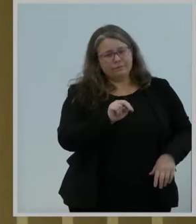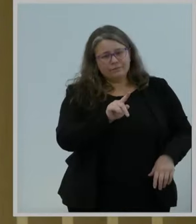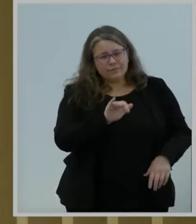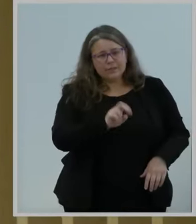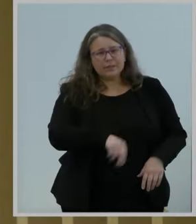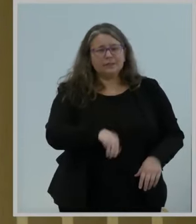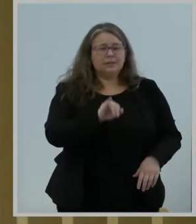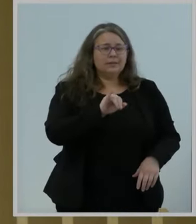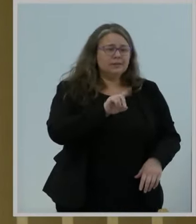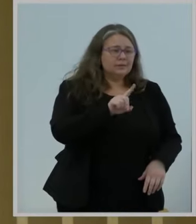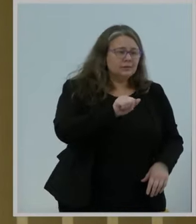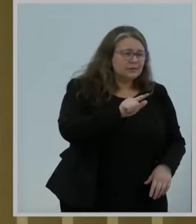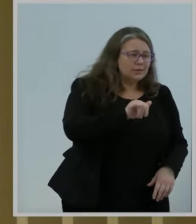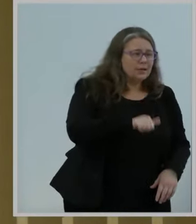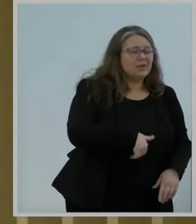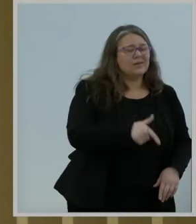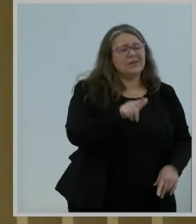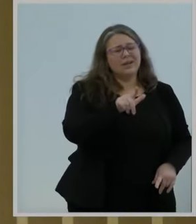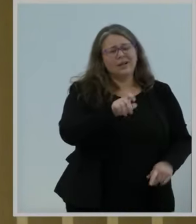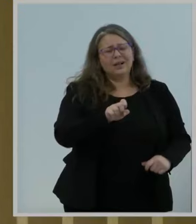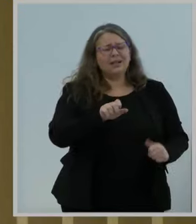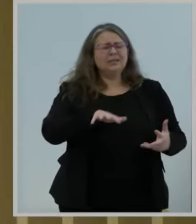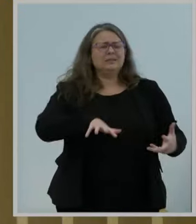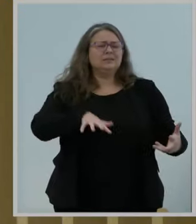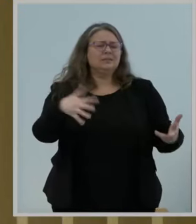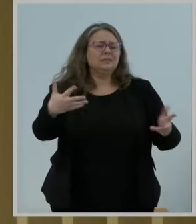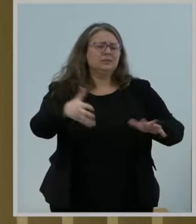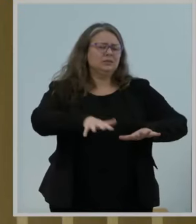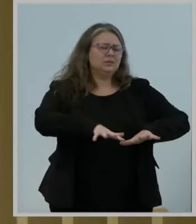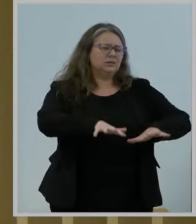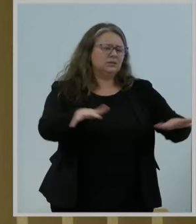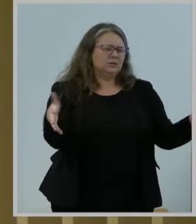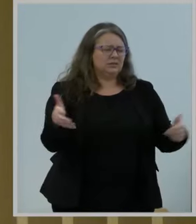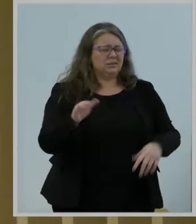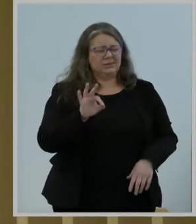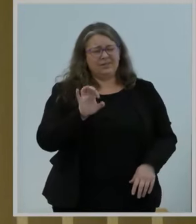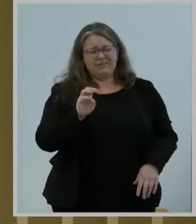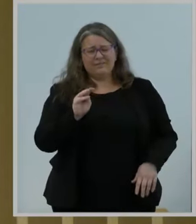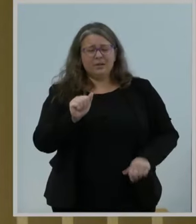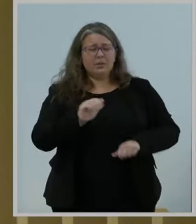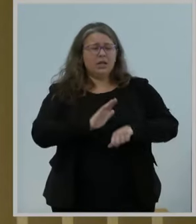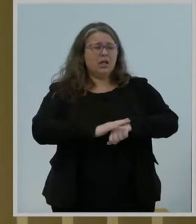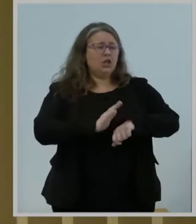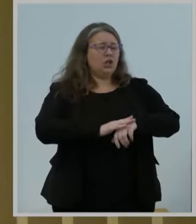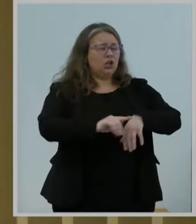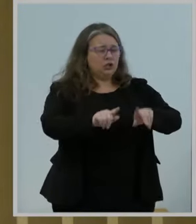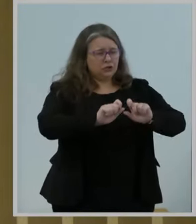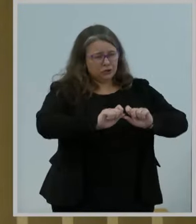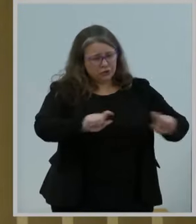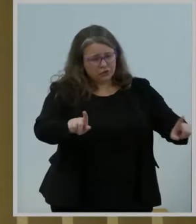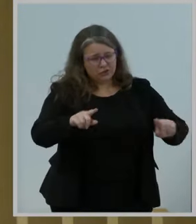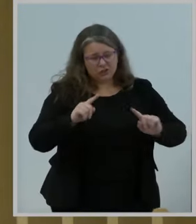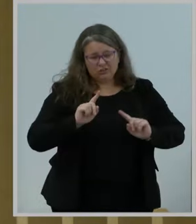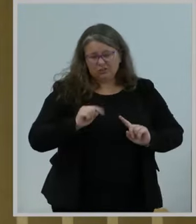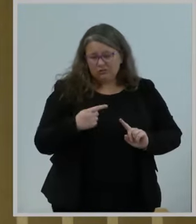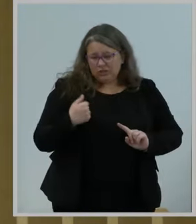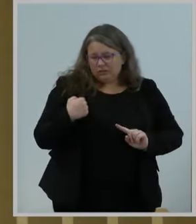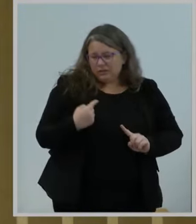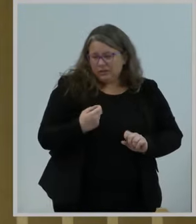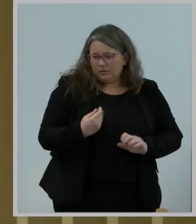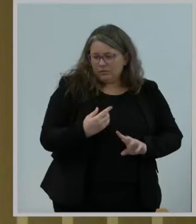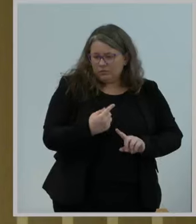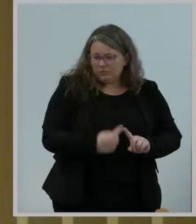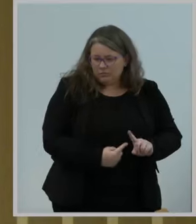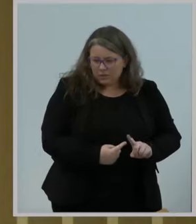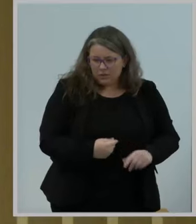FEMA's alerts over just the last few months starkly illustrates the number of extreme weather events that our country is facing. And while natural